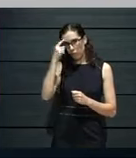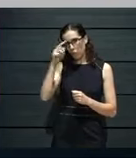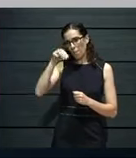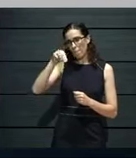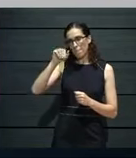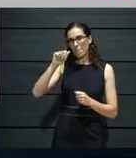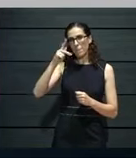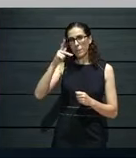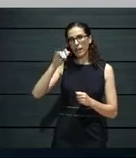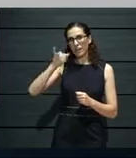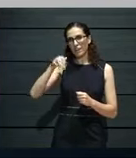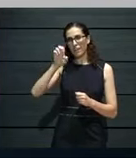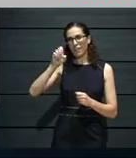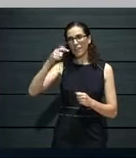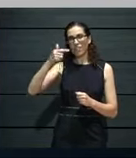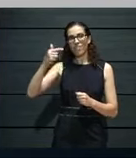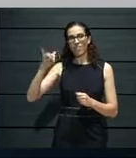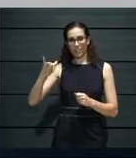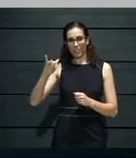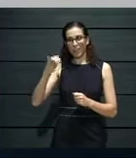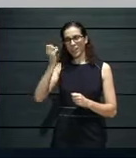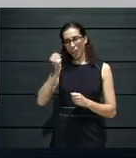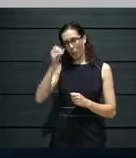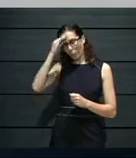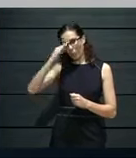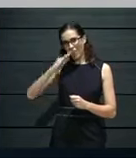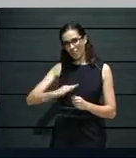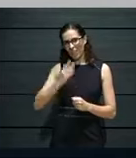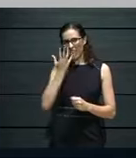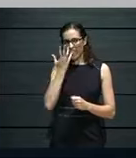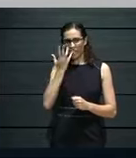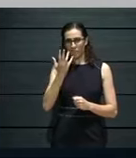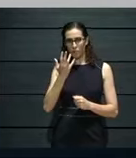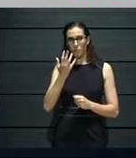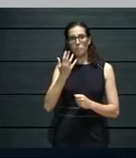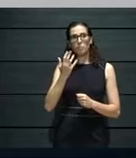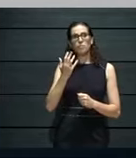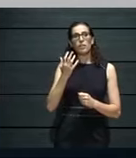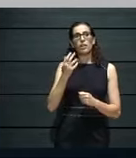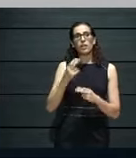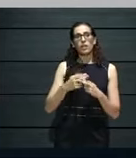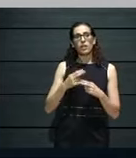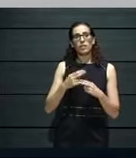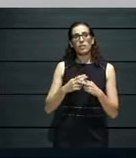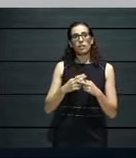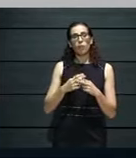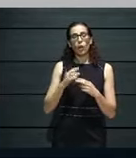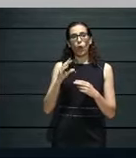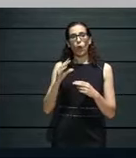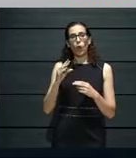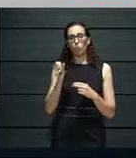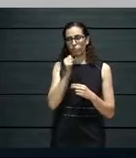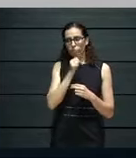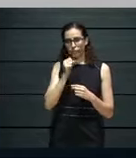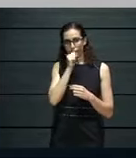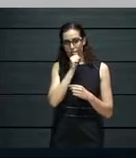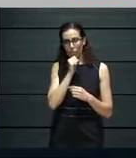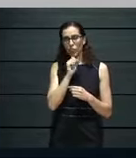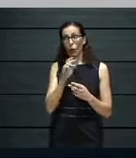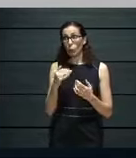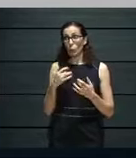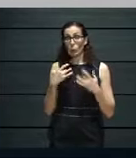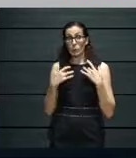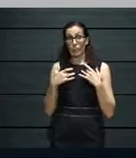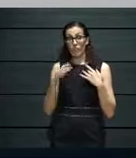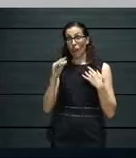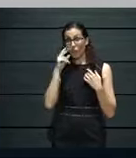this five-year-old boy, Leiden, um, this was incredible. The cooking sessions went really well. We had these traditional, the cooking